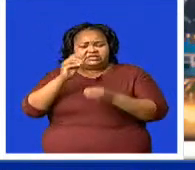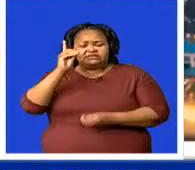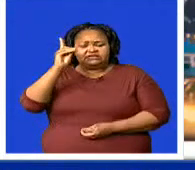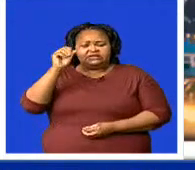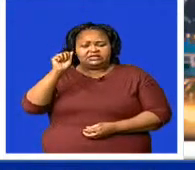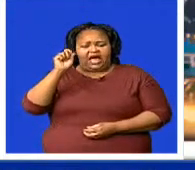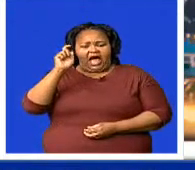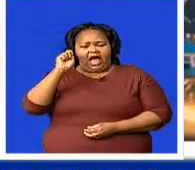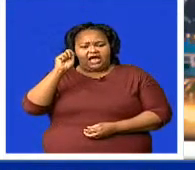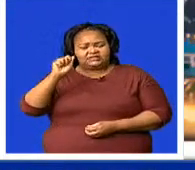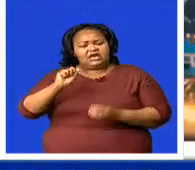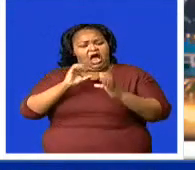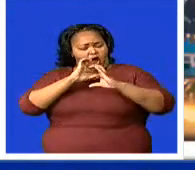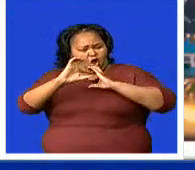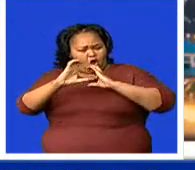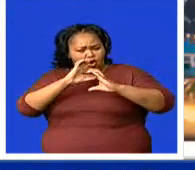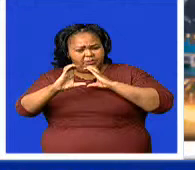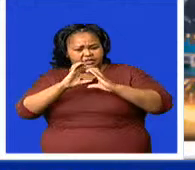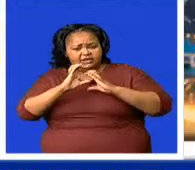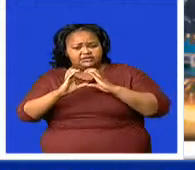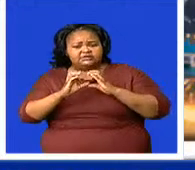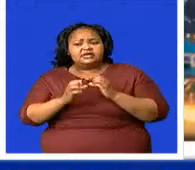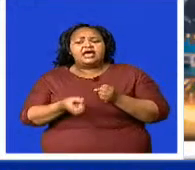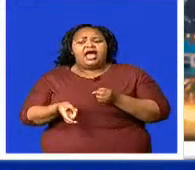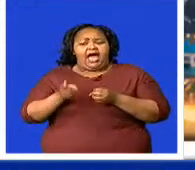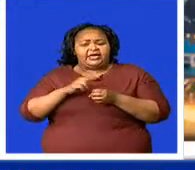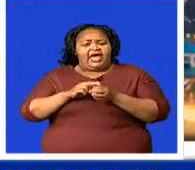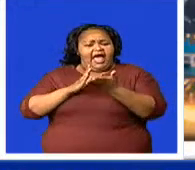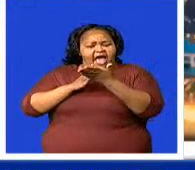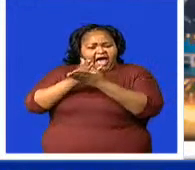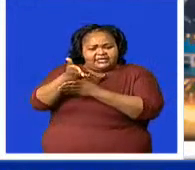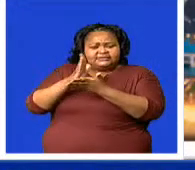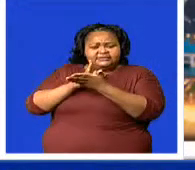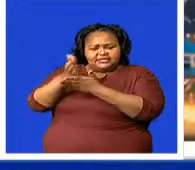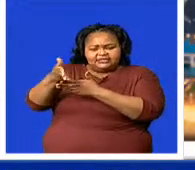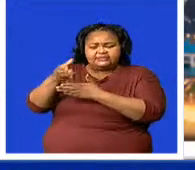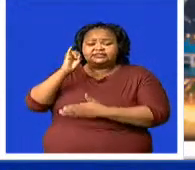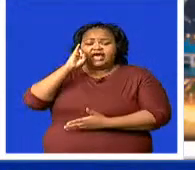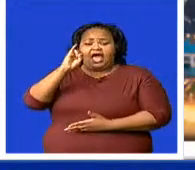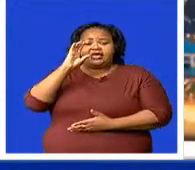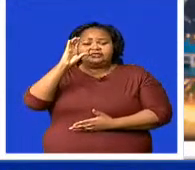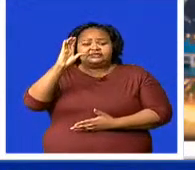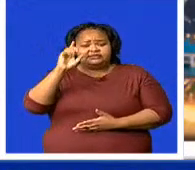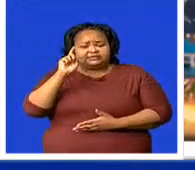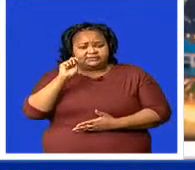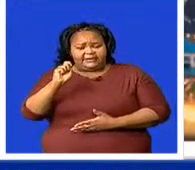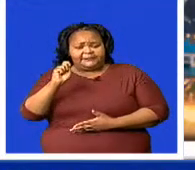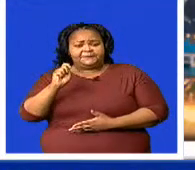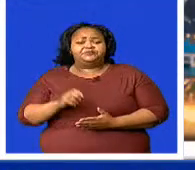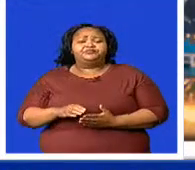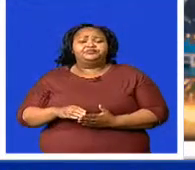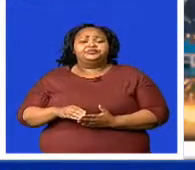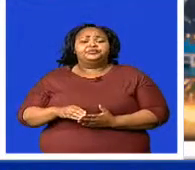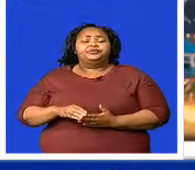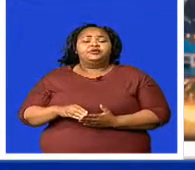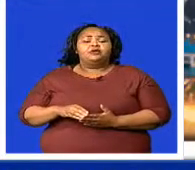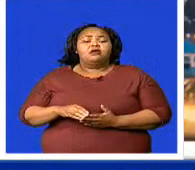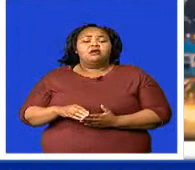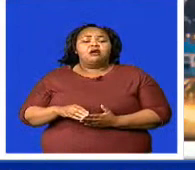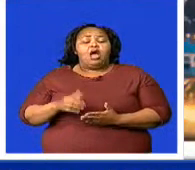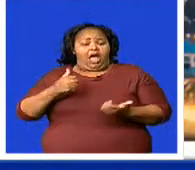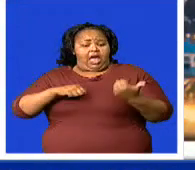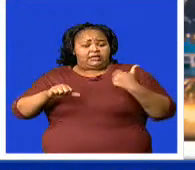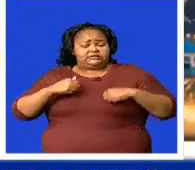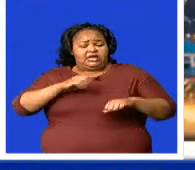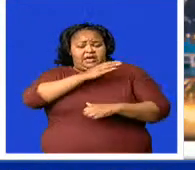infrastructure, and universal access to ICT. This was said by the Acting Minister of ICT,